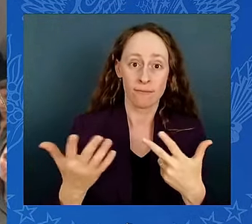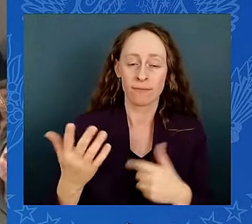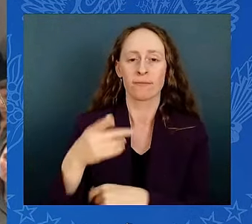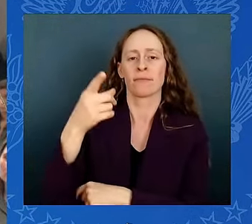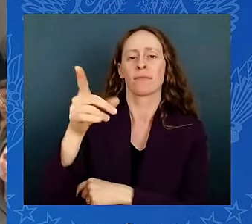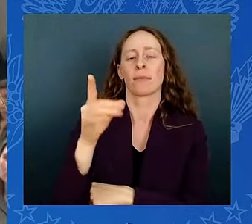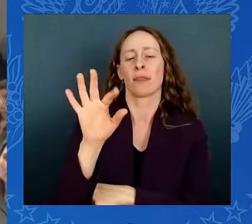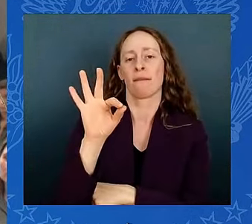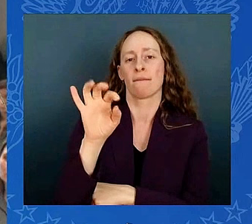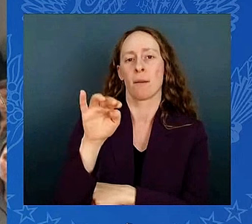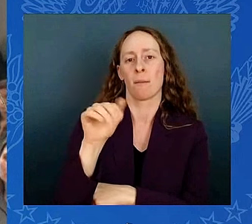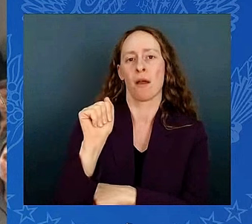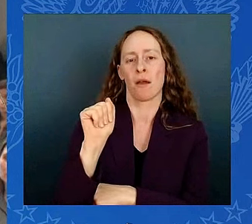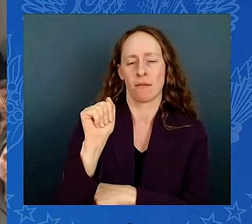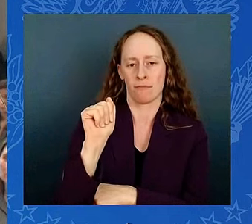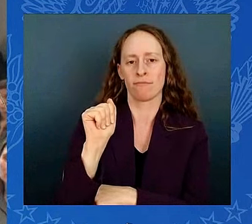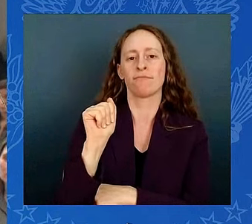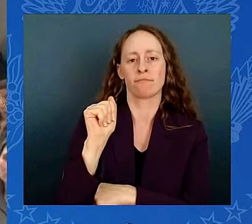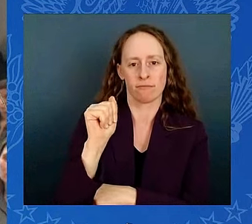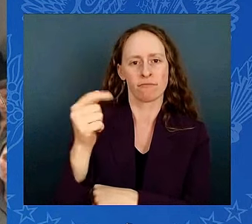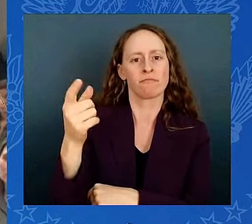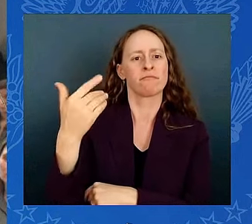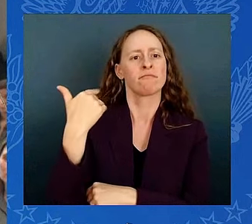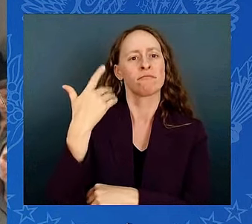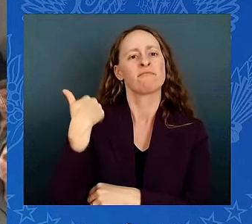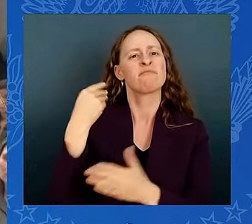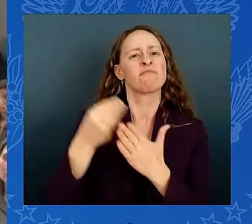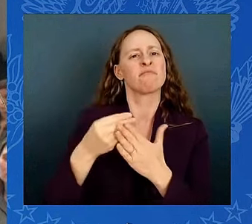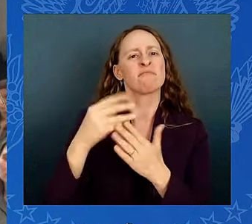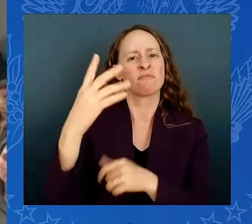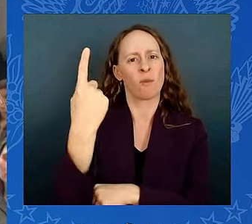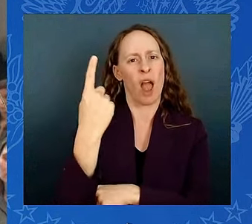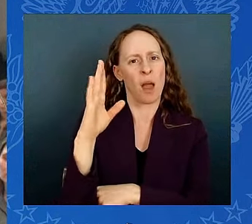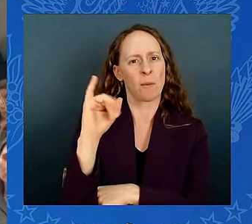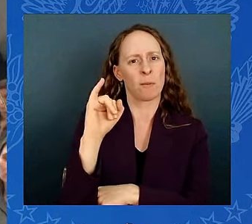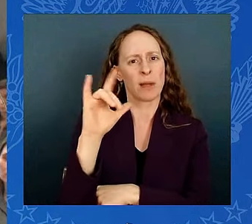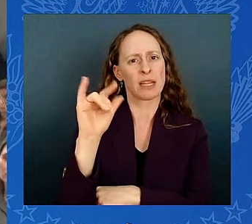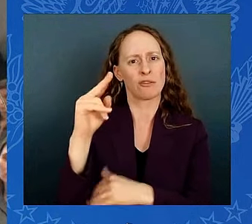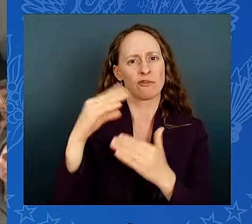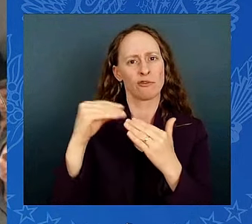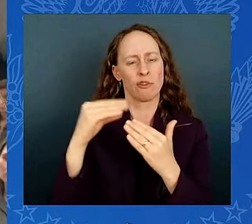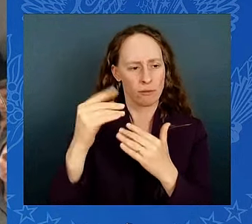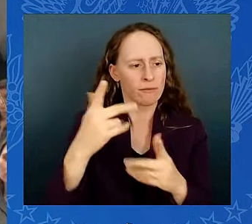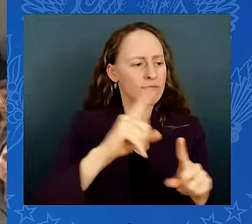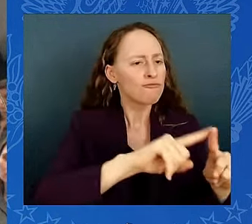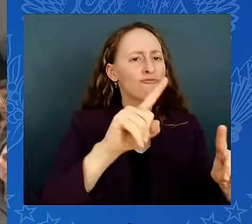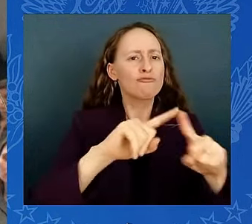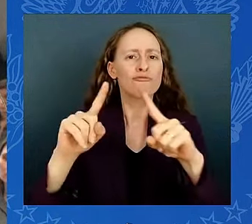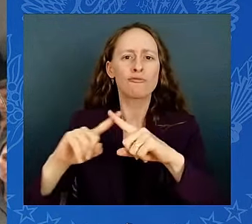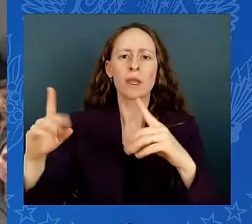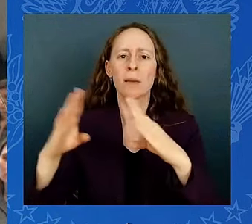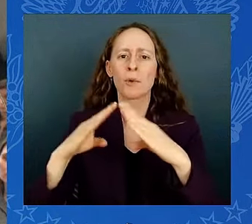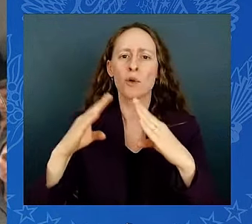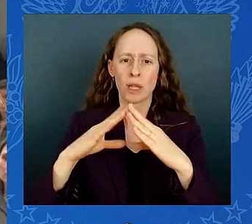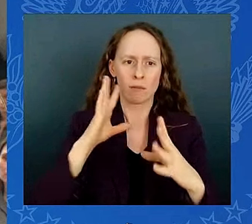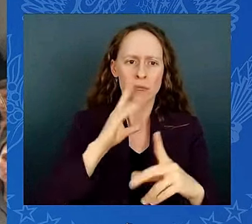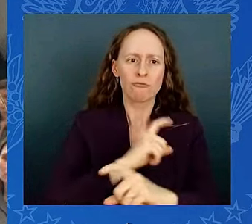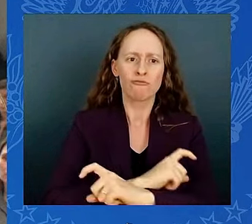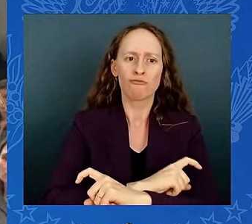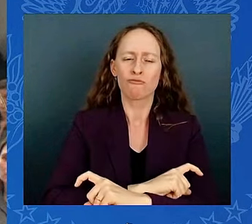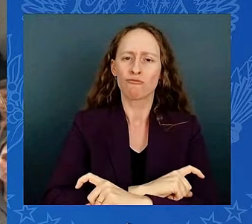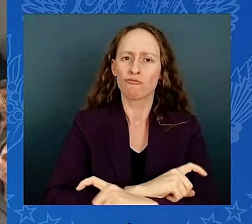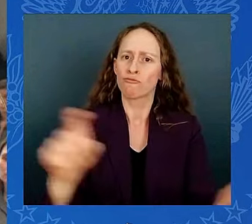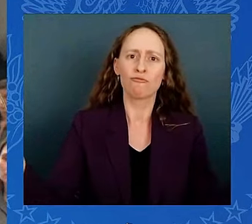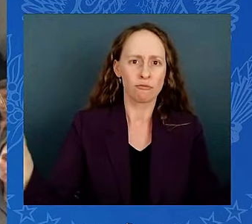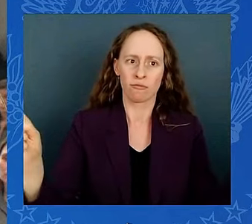grants for over 650 projects across the country that help communities protect against natural disasters, including extreme heat, storms,